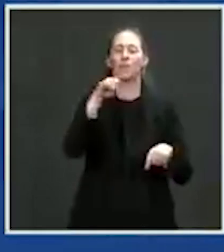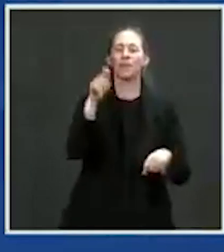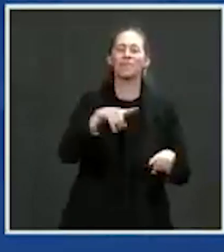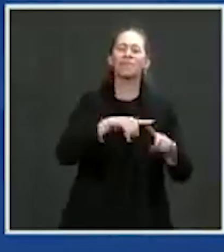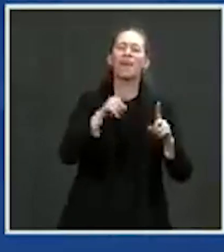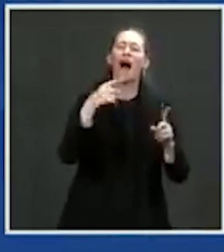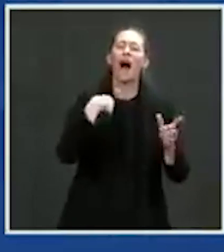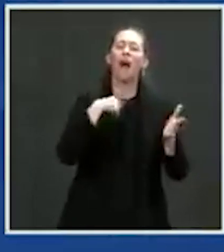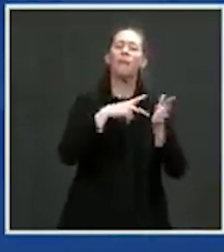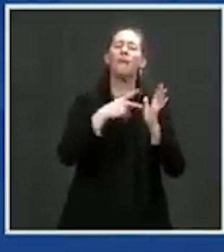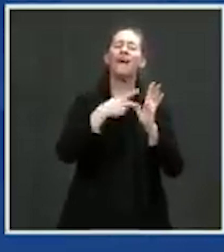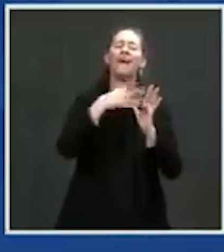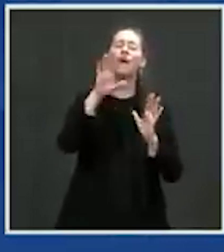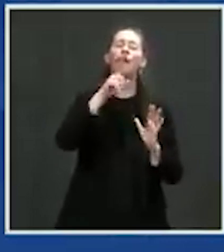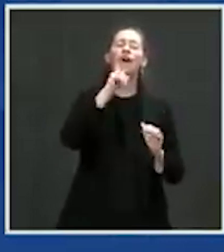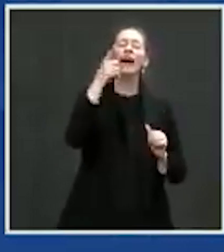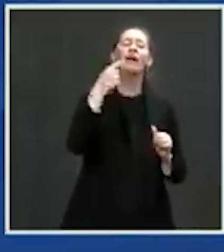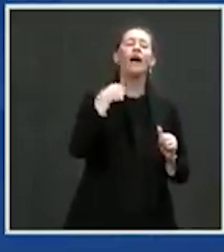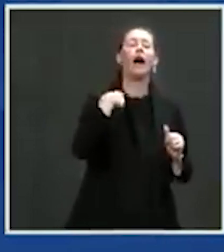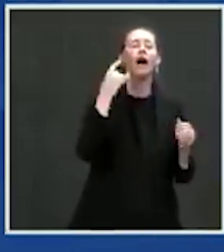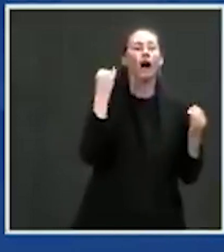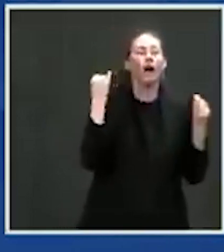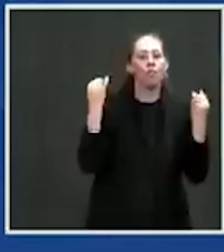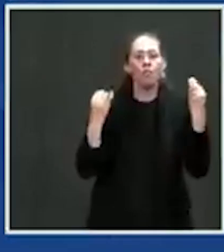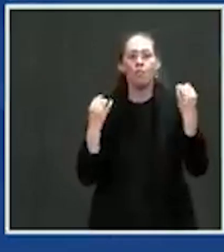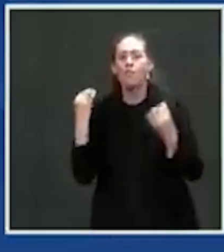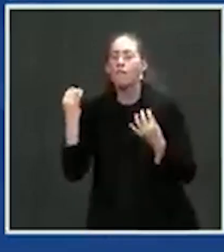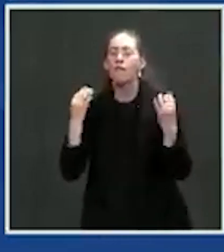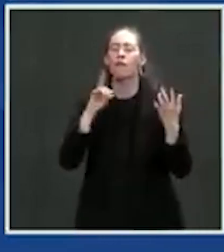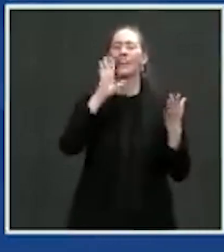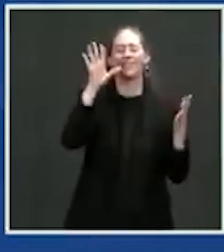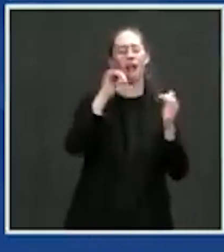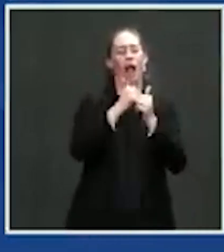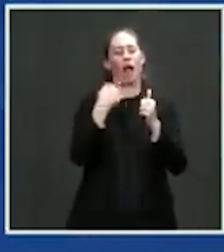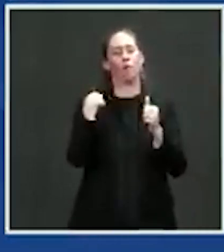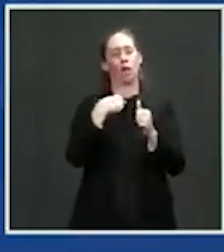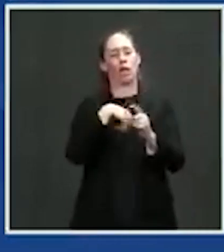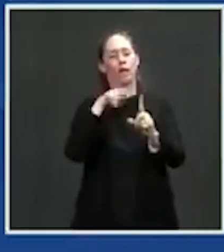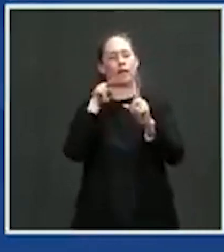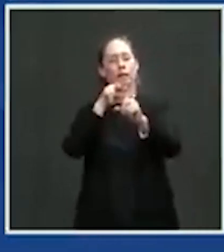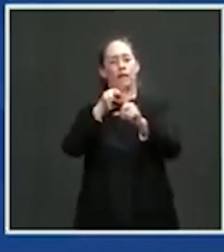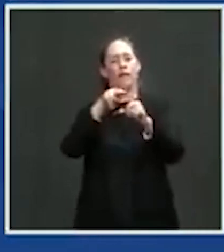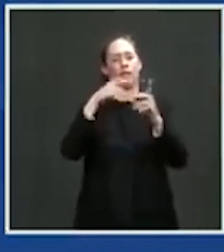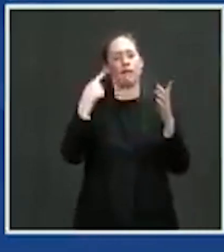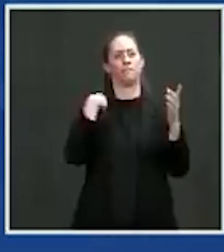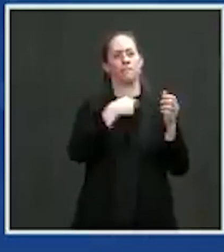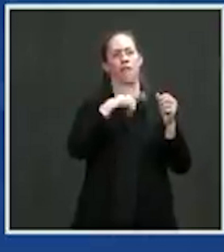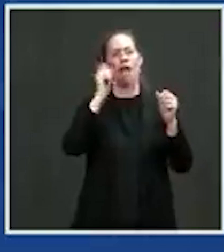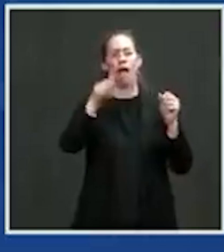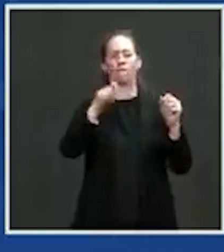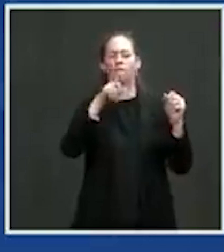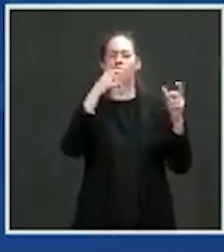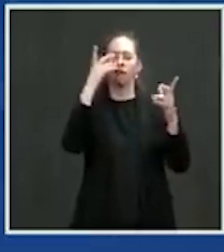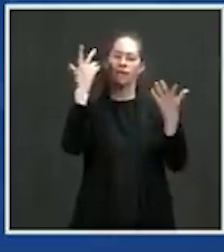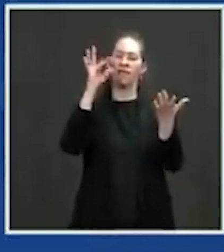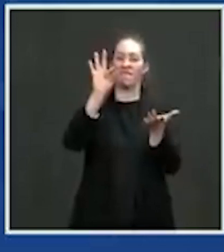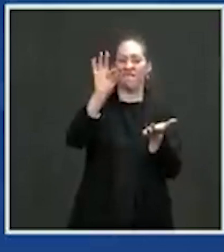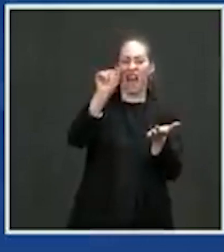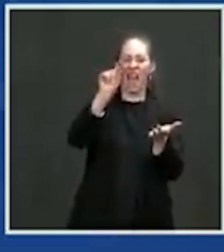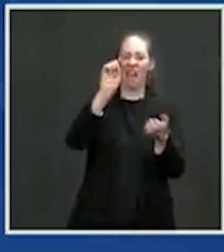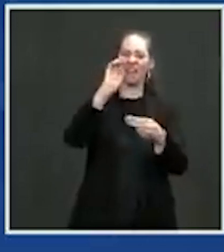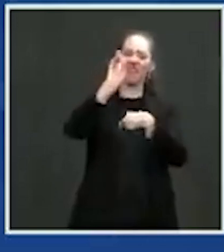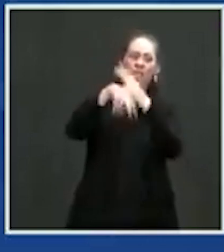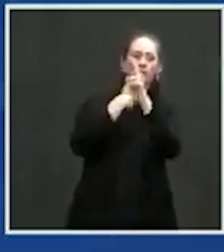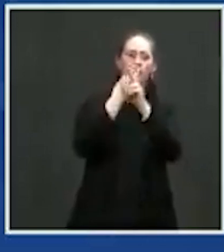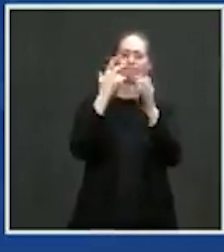this is the way I view things. I've become a great respecter of fate in my life. I set a goal of this that's in front of